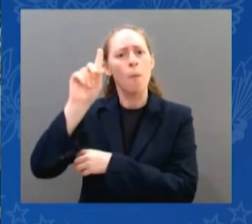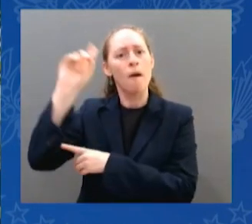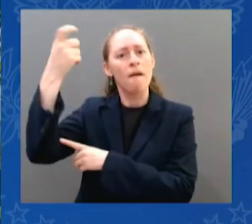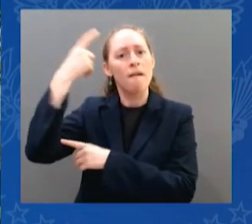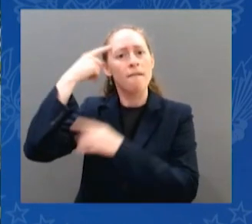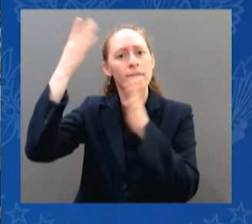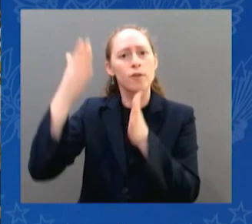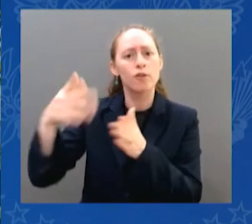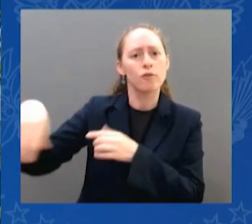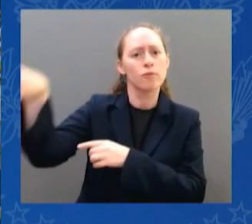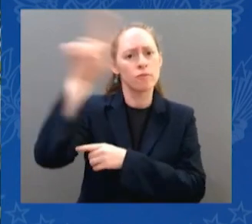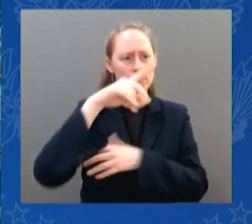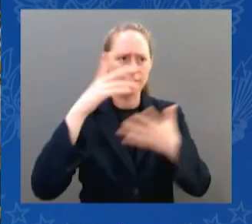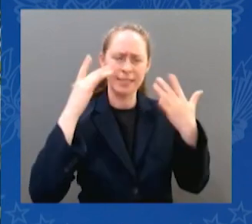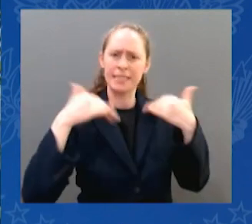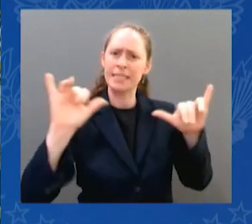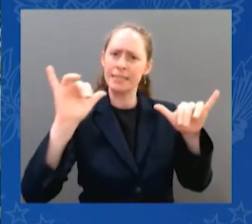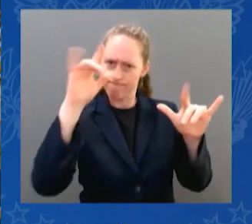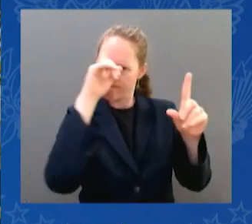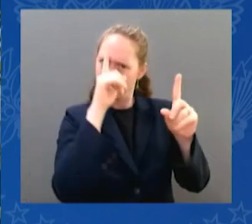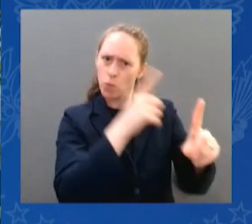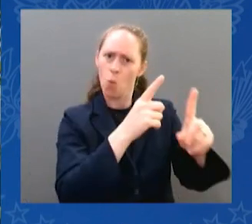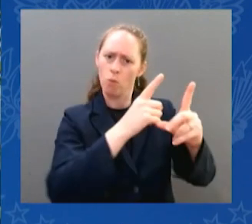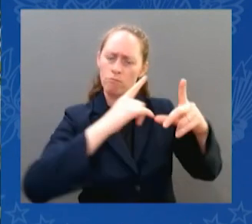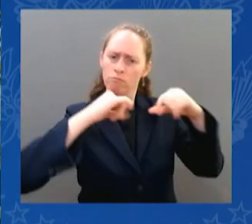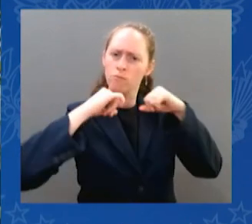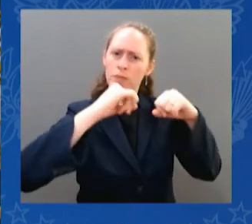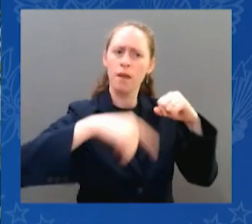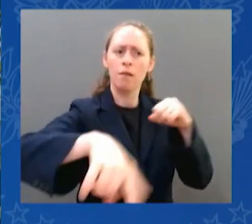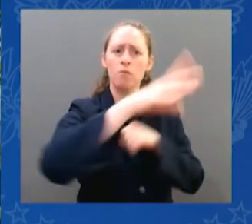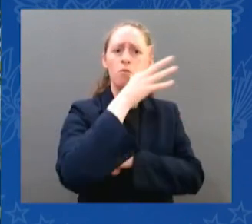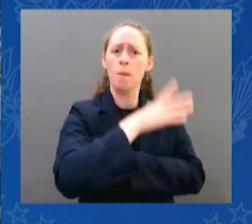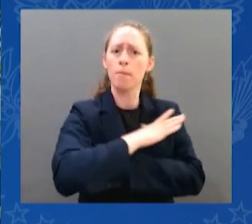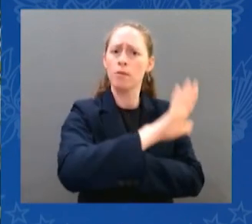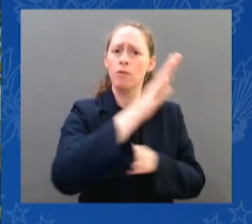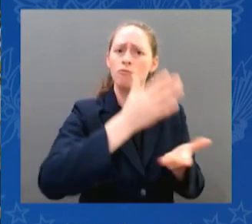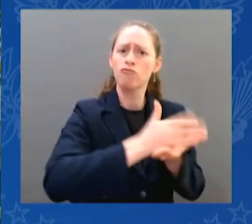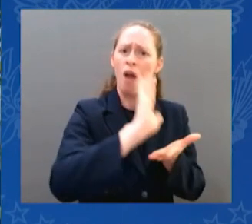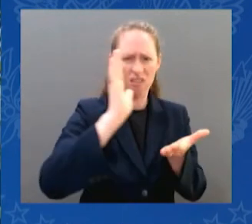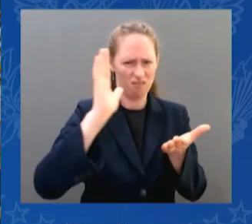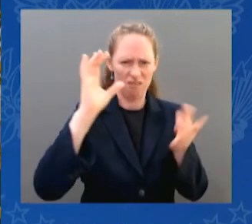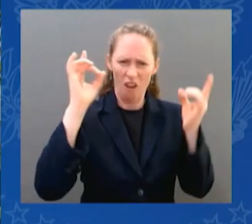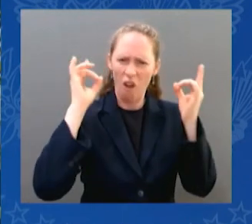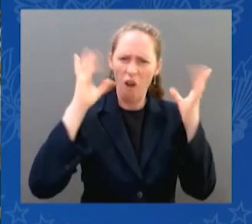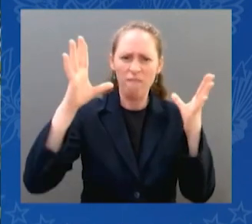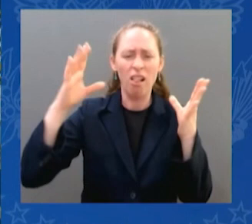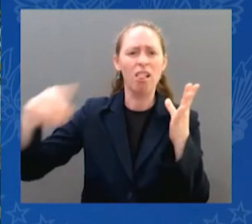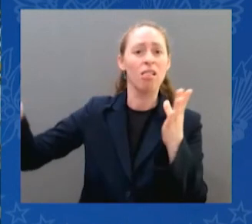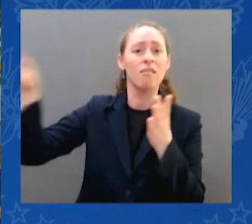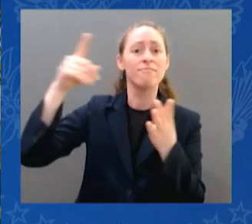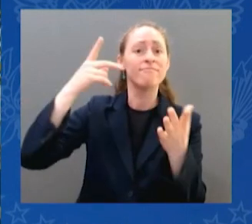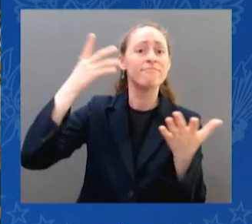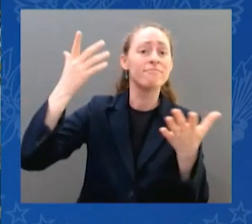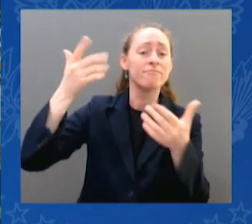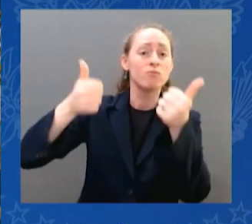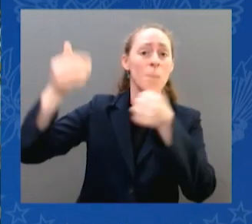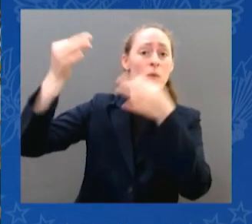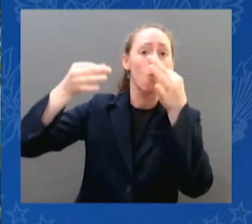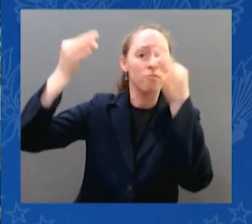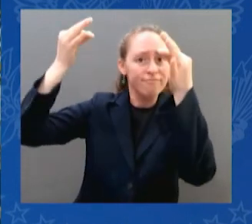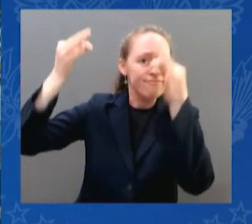Wade. A terrible, extreme decision, in my view, upending lives and impacting on the health and safety of millions of women.